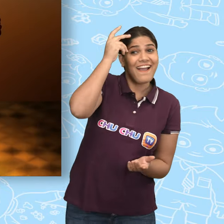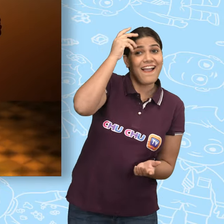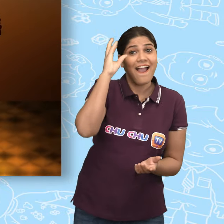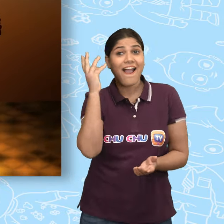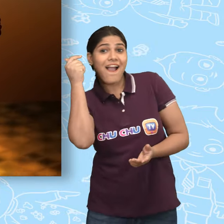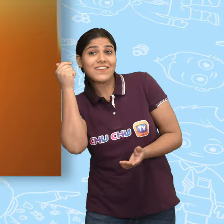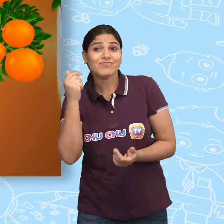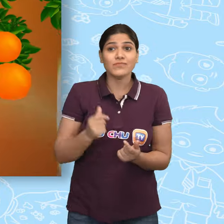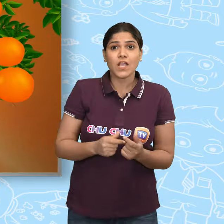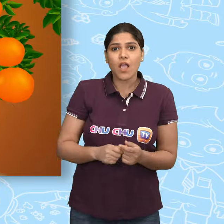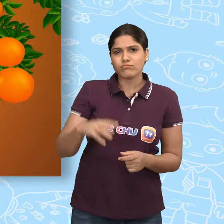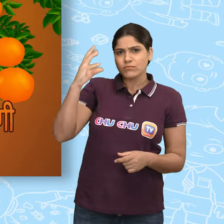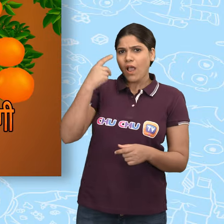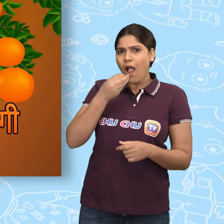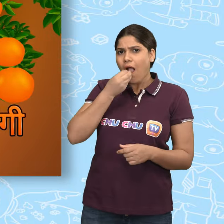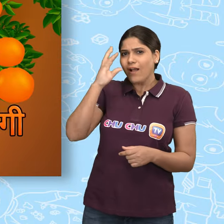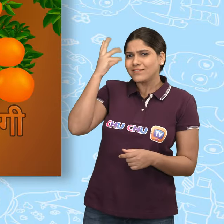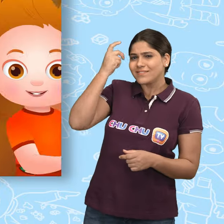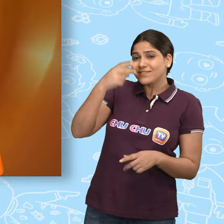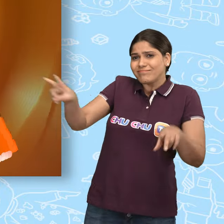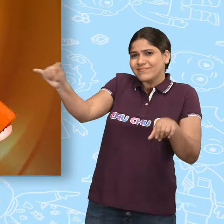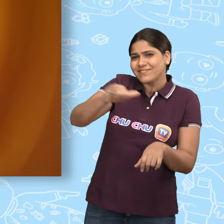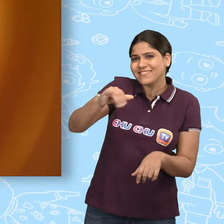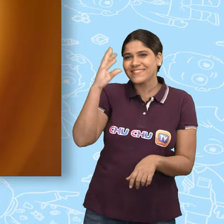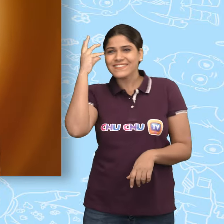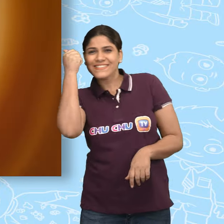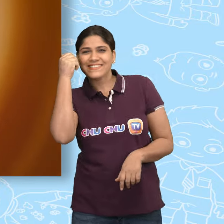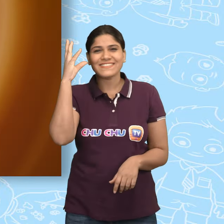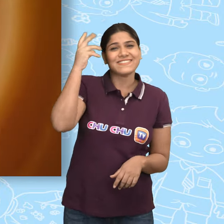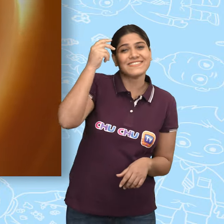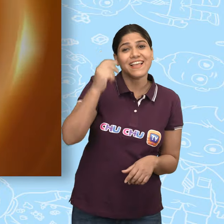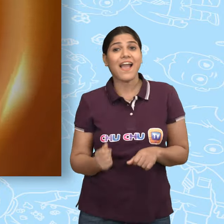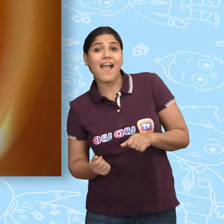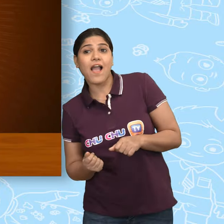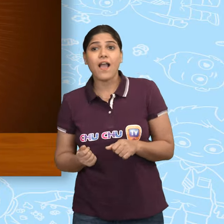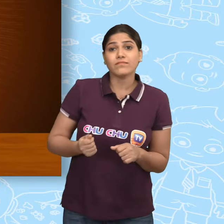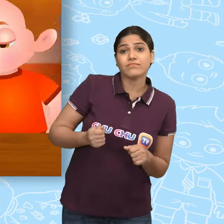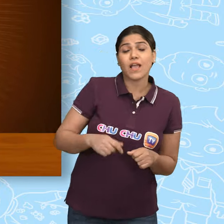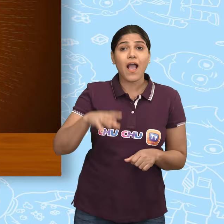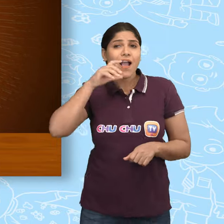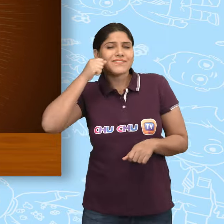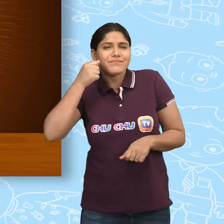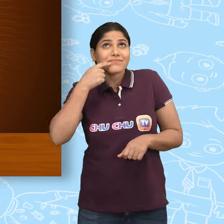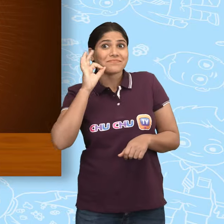narangi Sandi jaesa naarengi, narangi, narangi, narangi